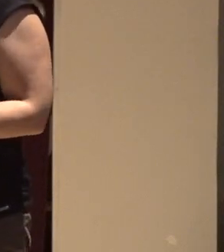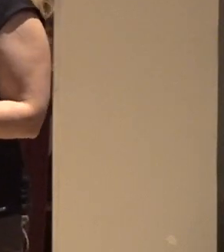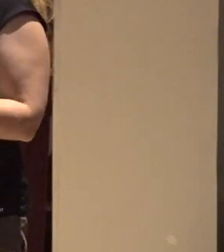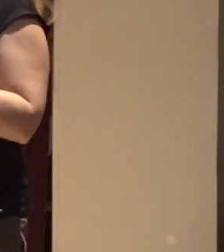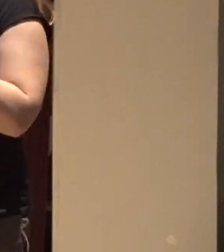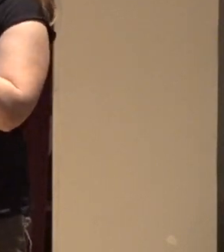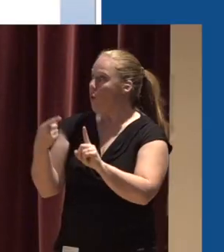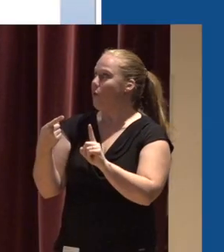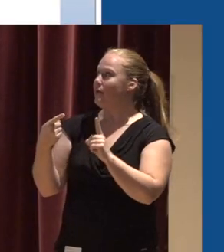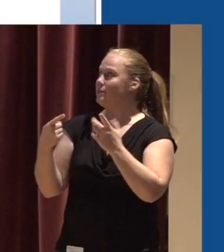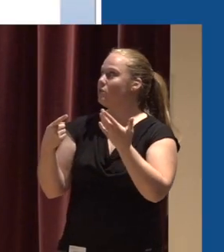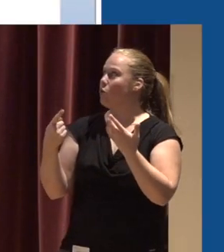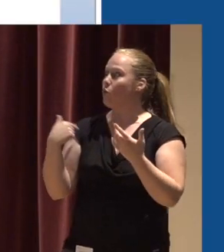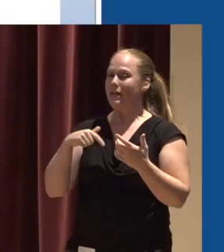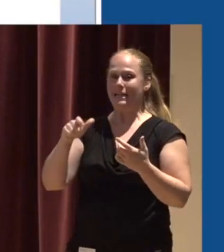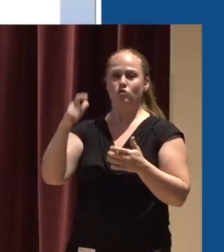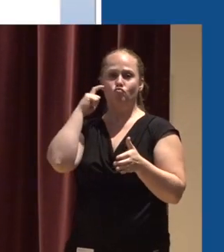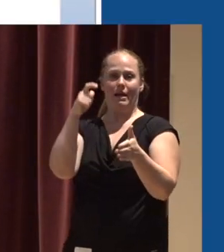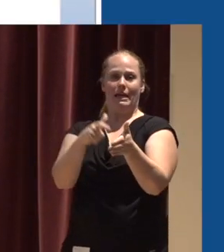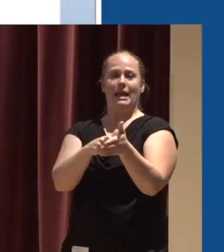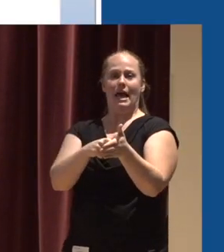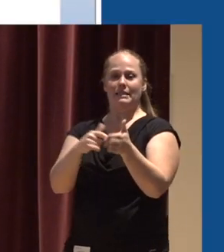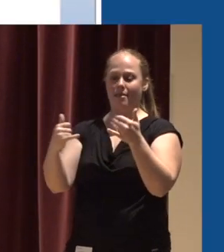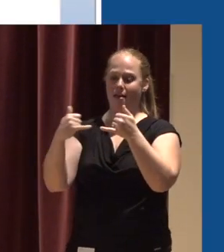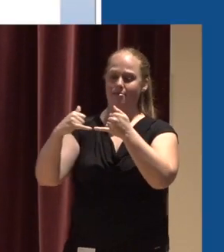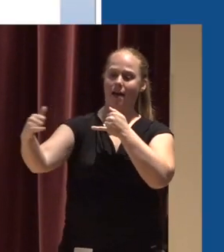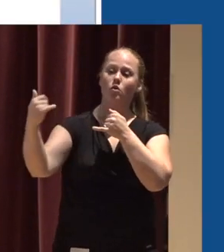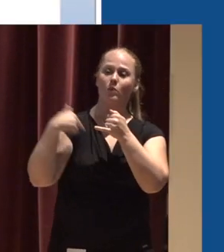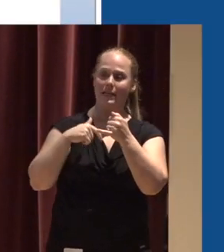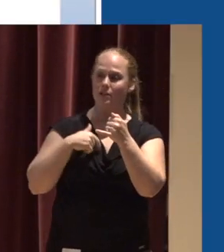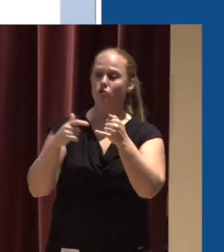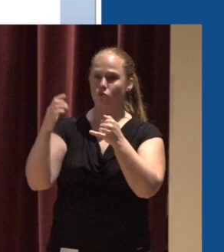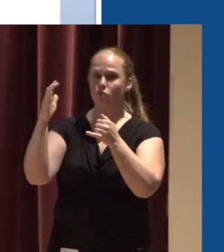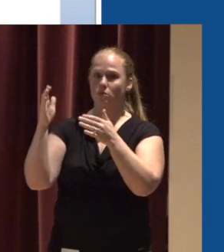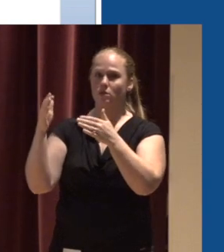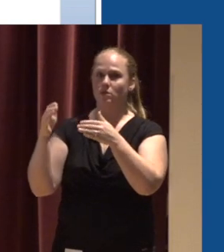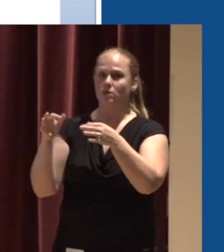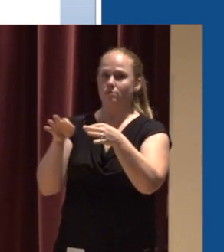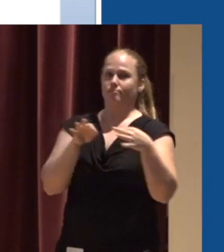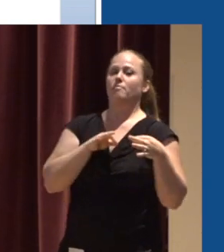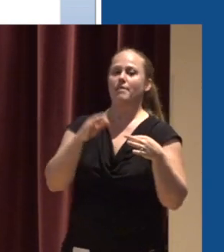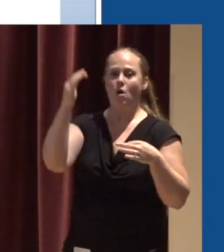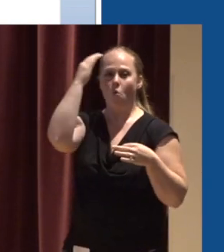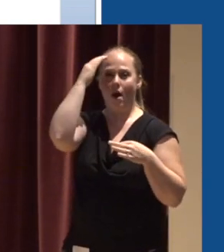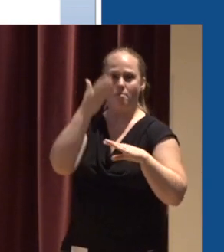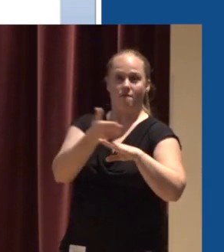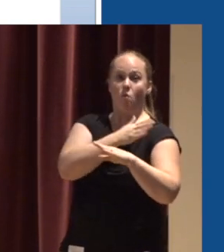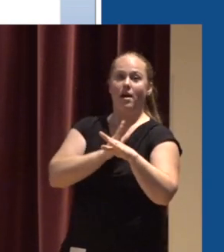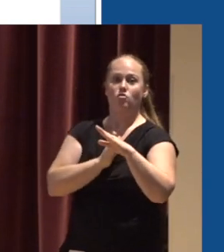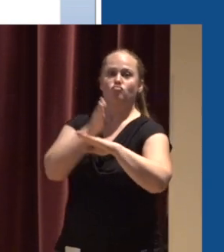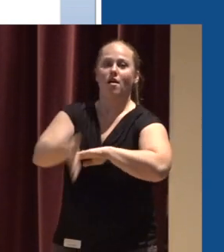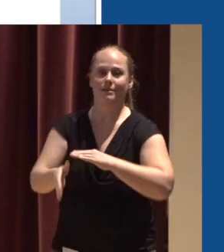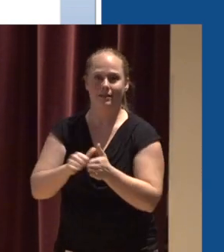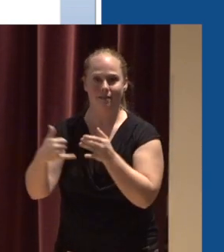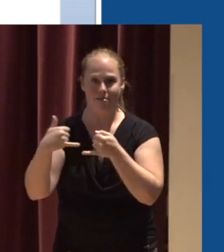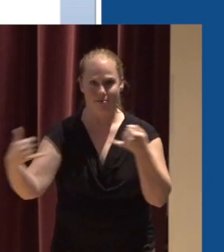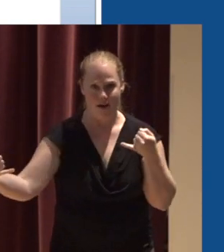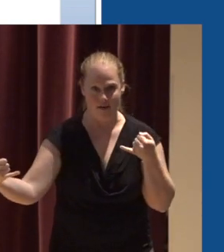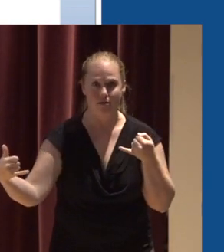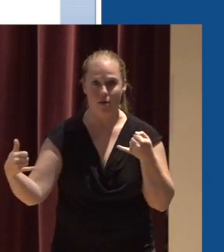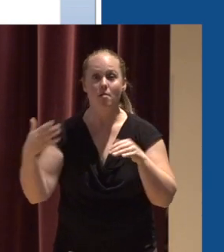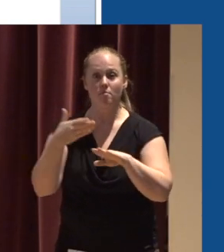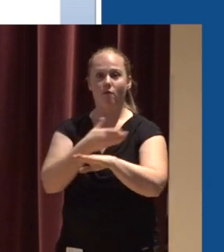we have that flood threat recognition line Get pulled out well to the left of where the flood stage actually gets